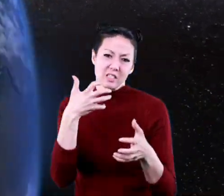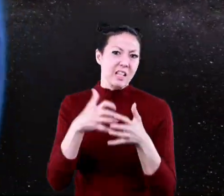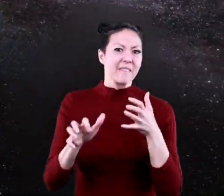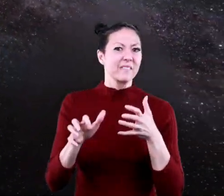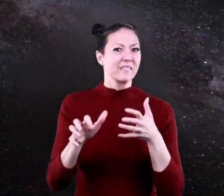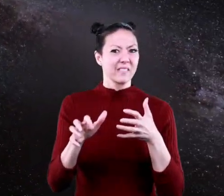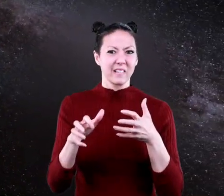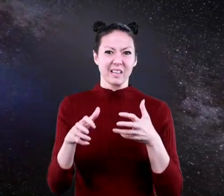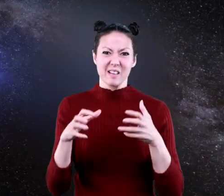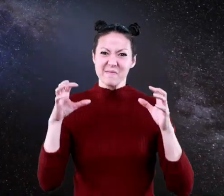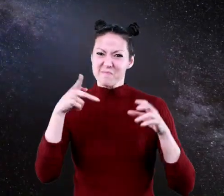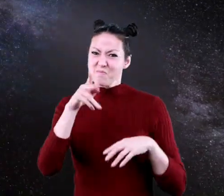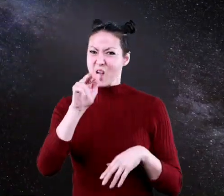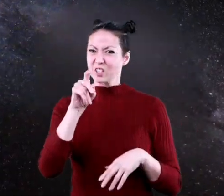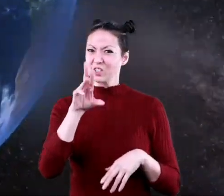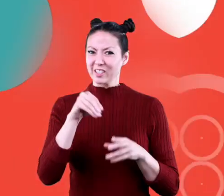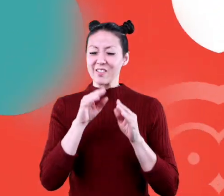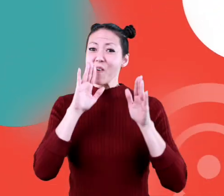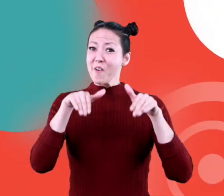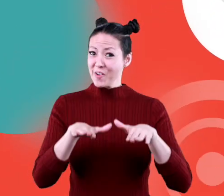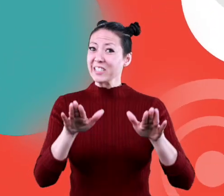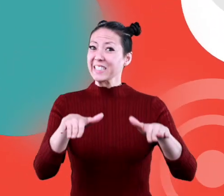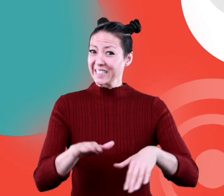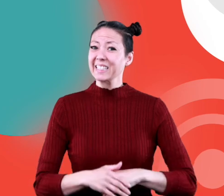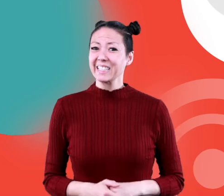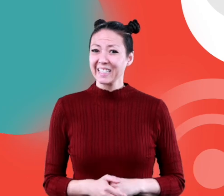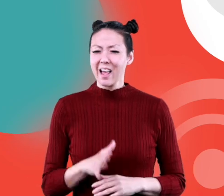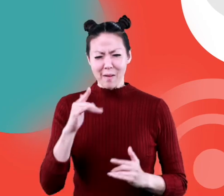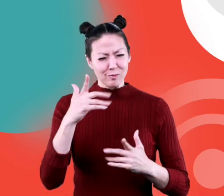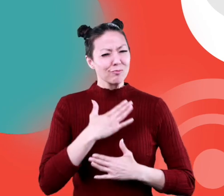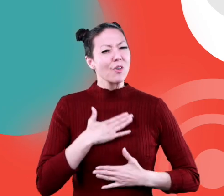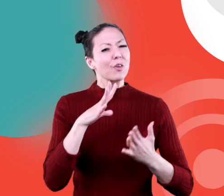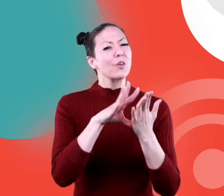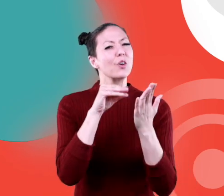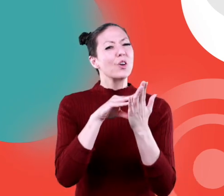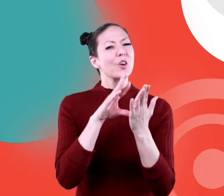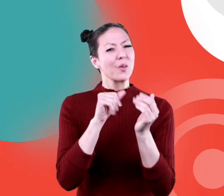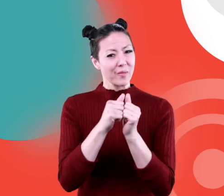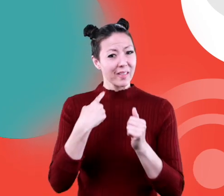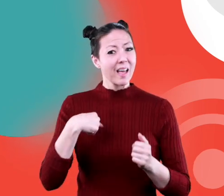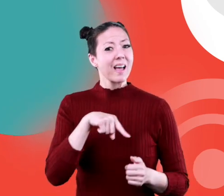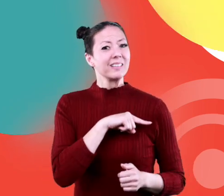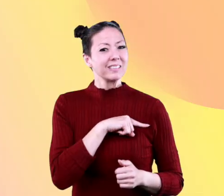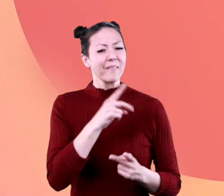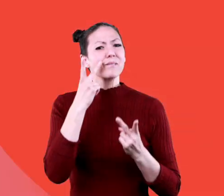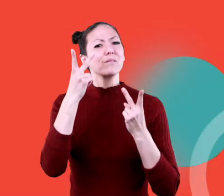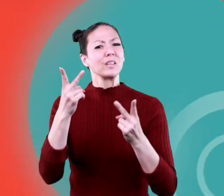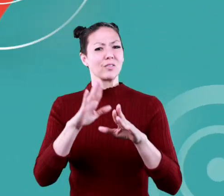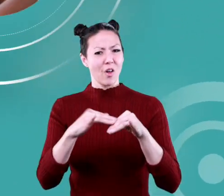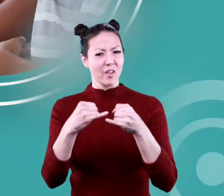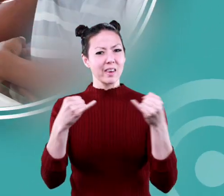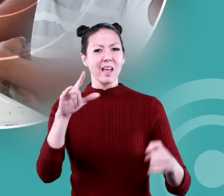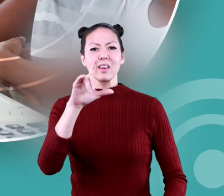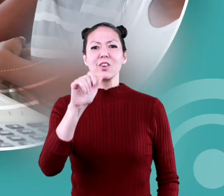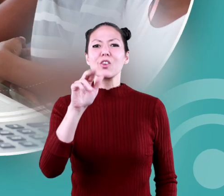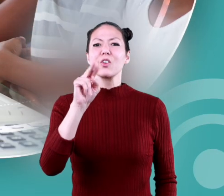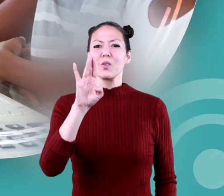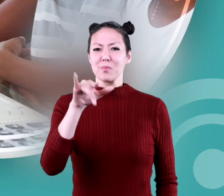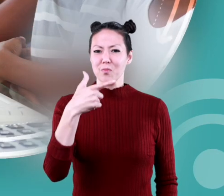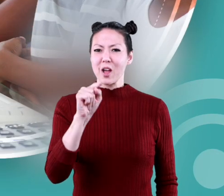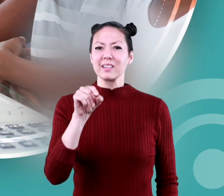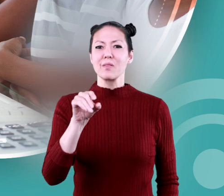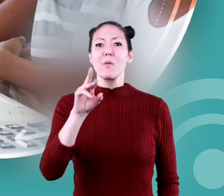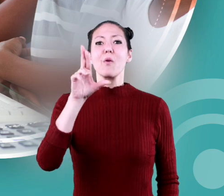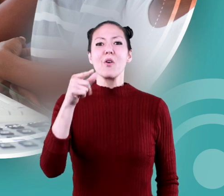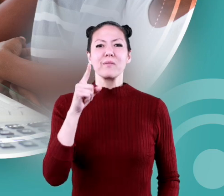predators in the ocean. Hope you had fun learning with us. Visit us at LearnBrite.org